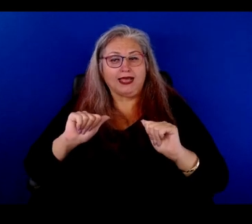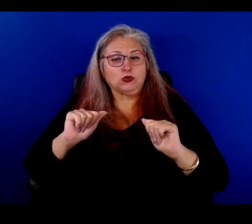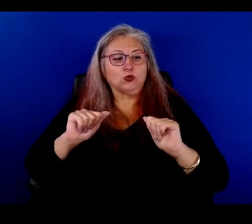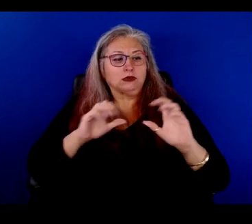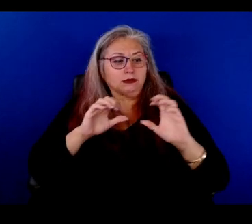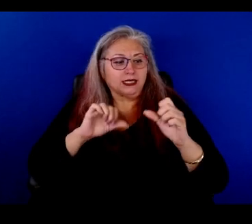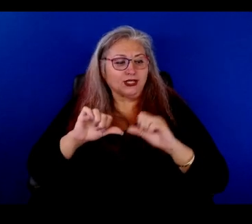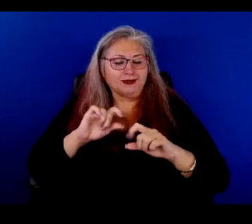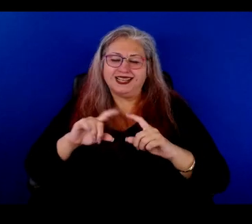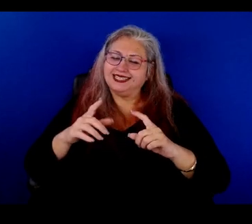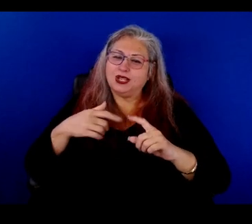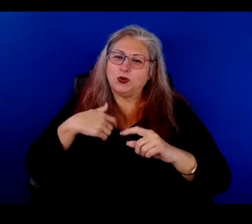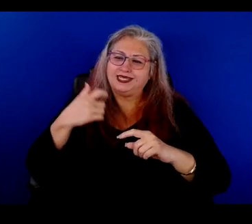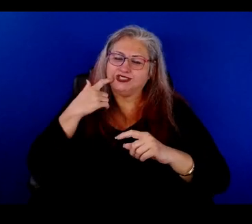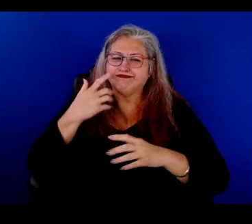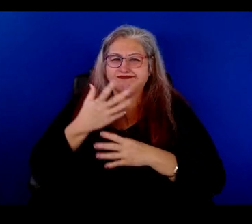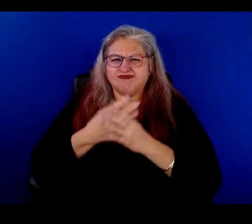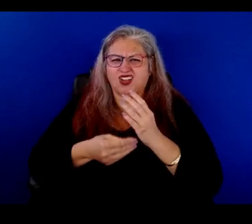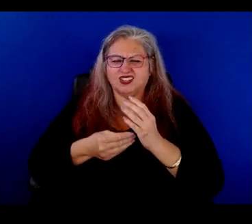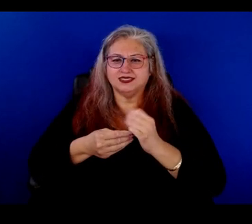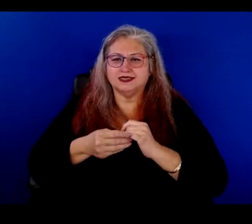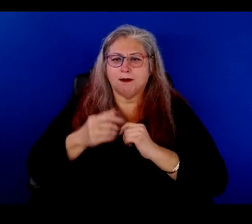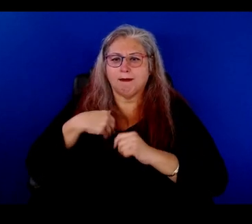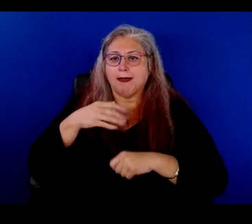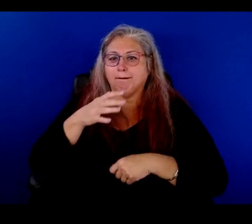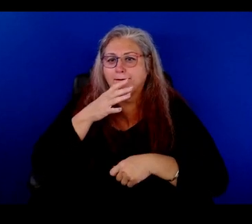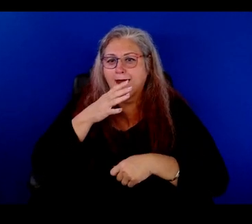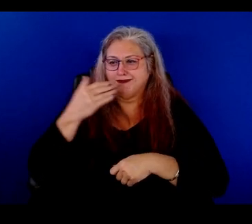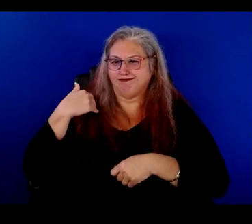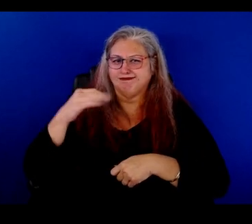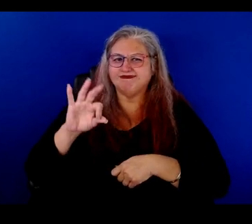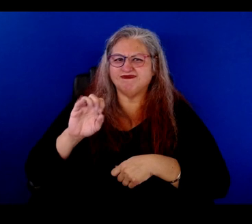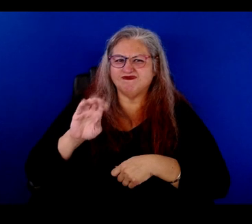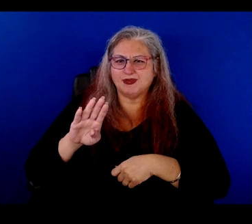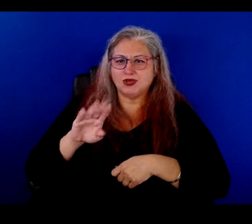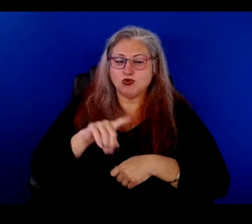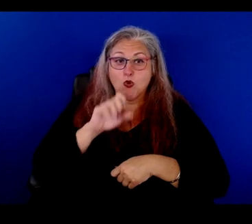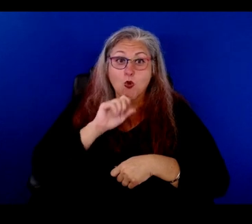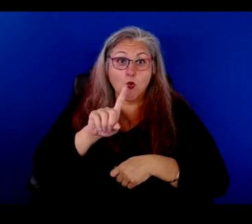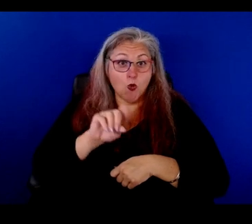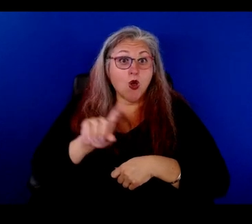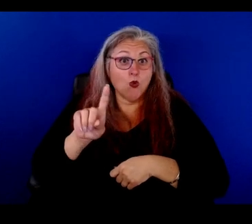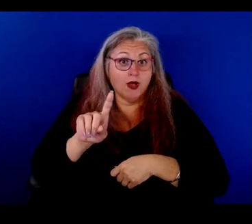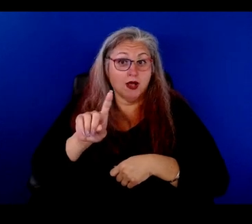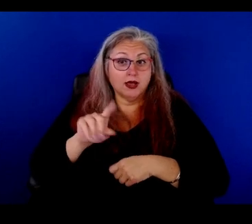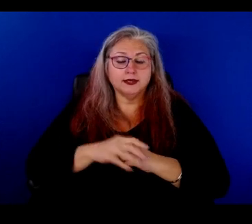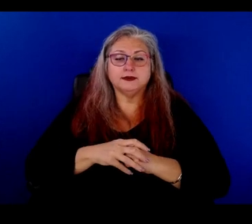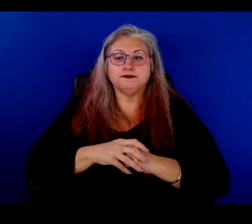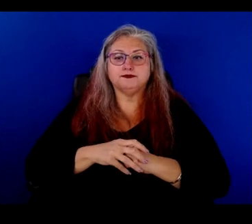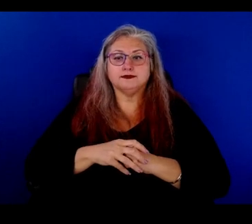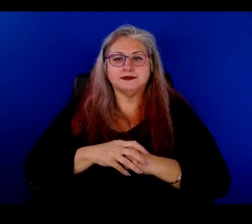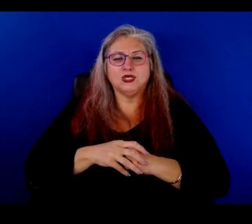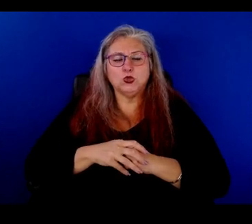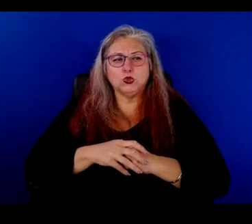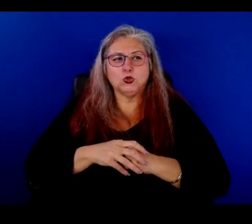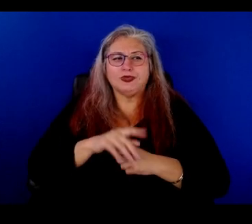You know, we just had, uh, we just lost, um, my mom in February. She was 101 years old and that was